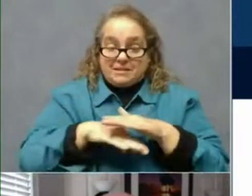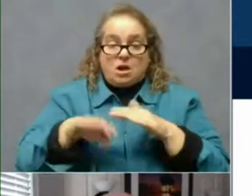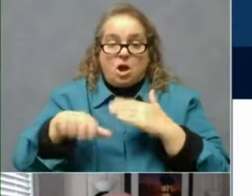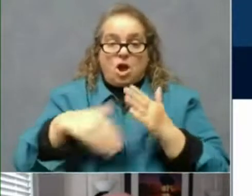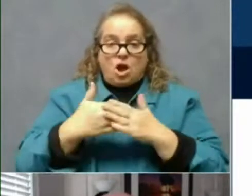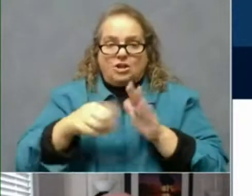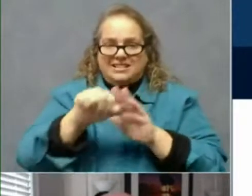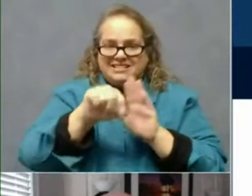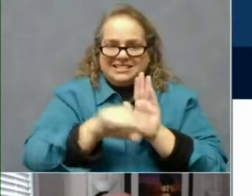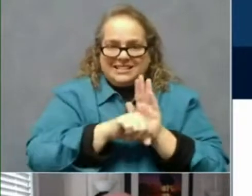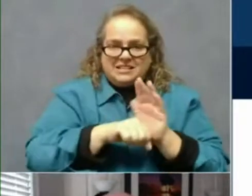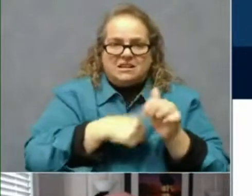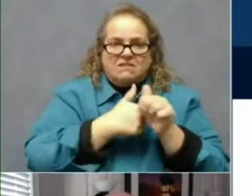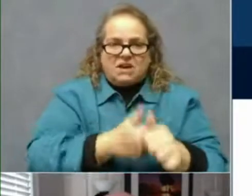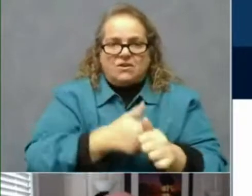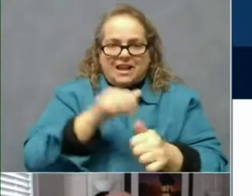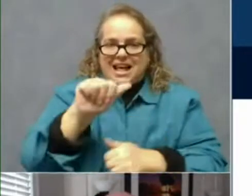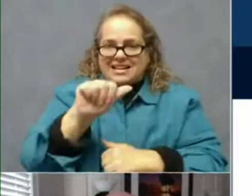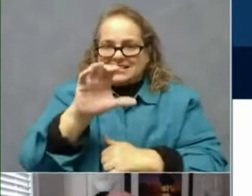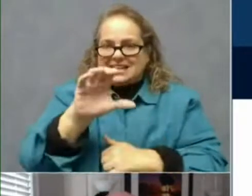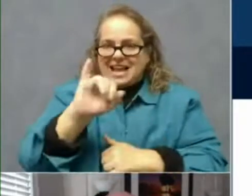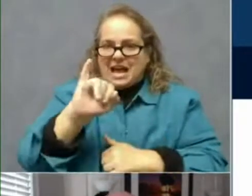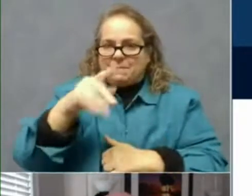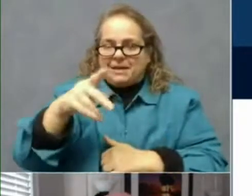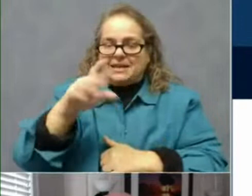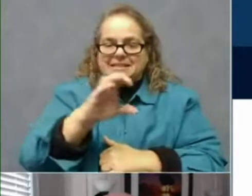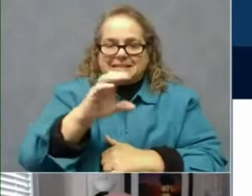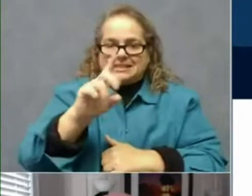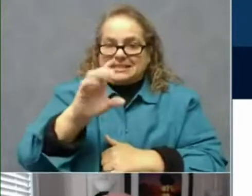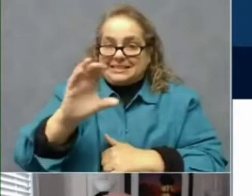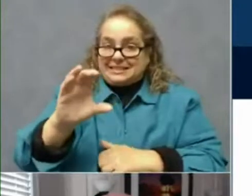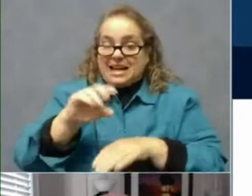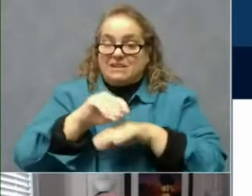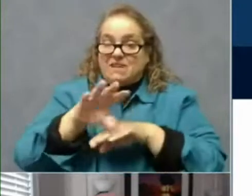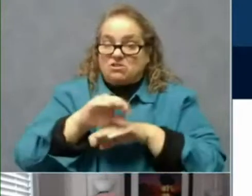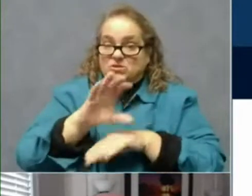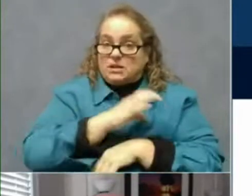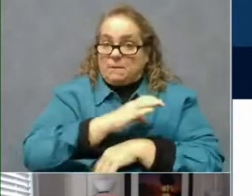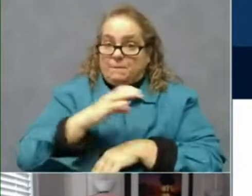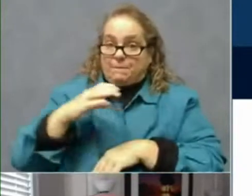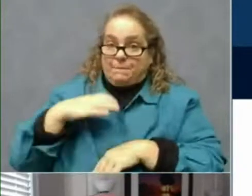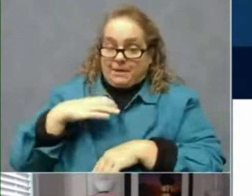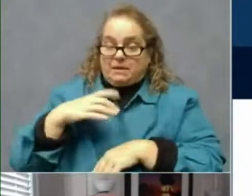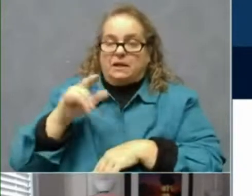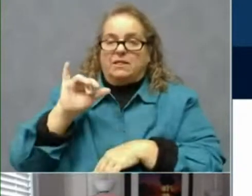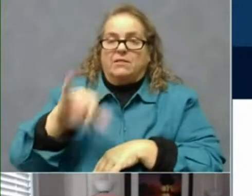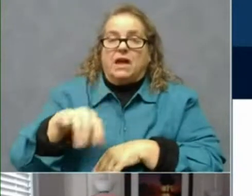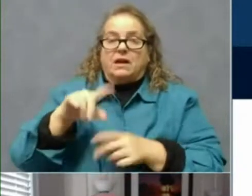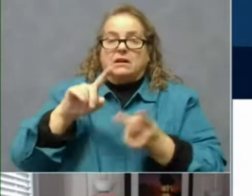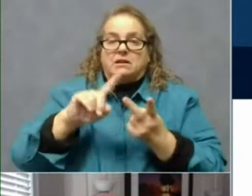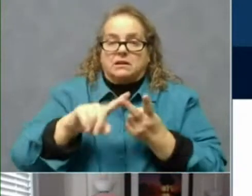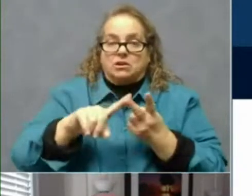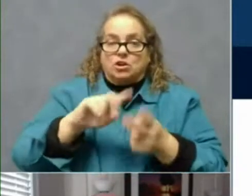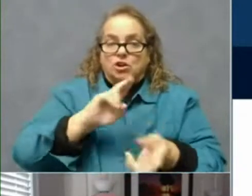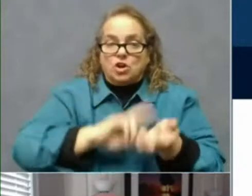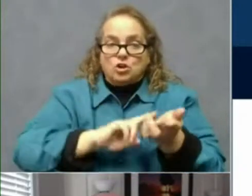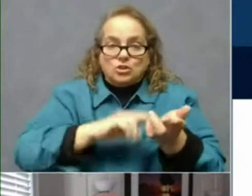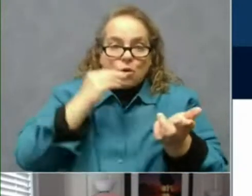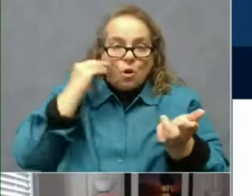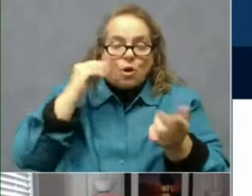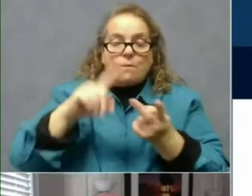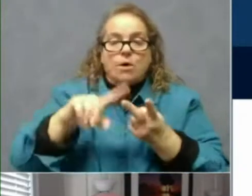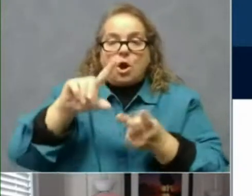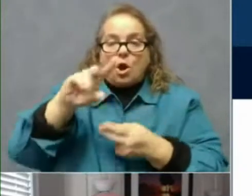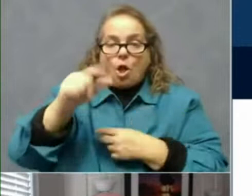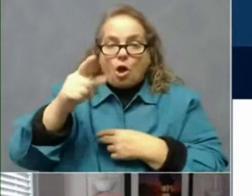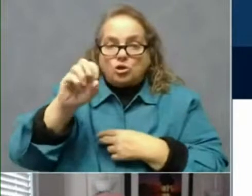ACIP's guidance. That's the CDC's advisory committee. That's long-term care facilities. And as the governor said, we've activated CVS